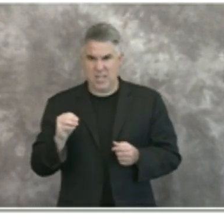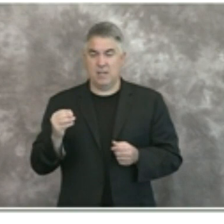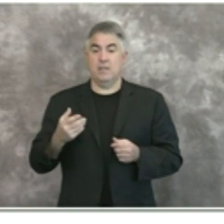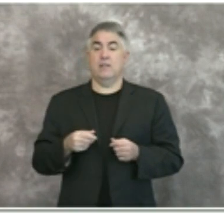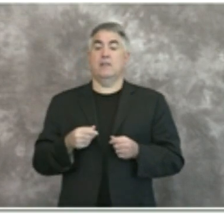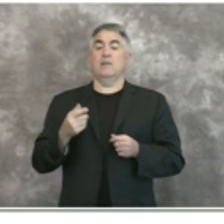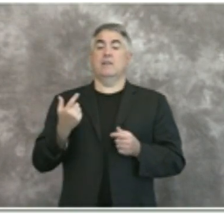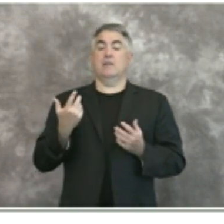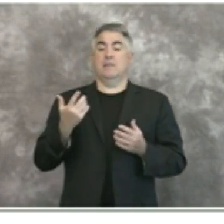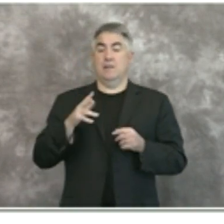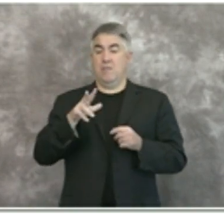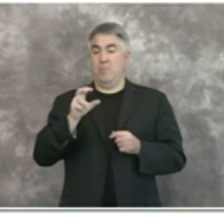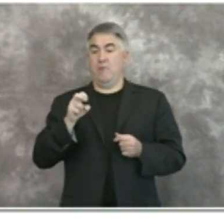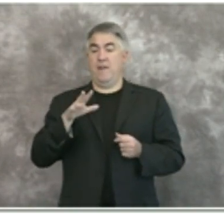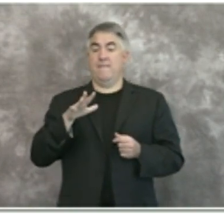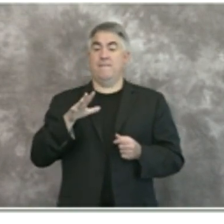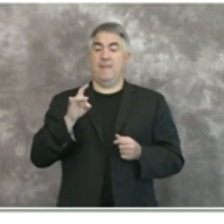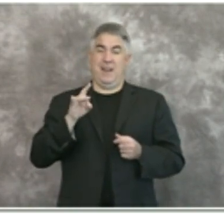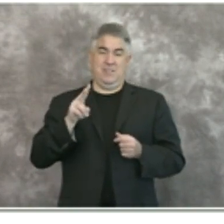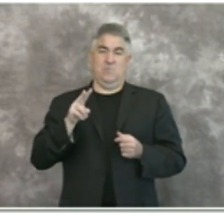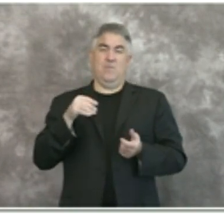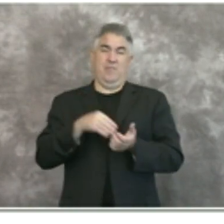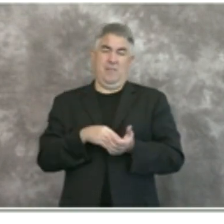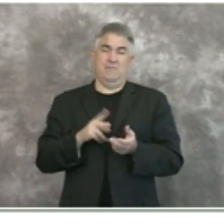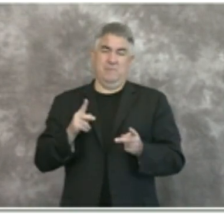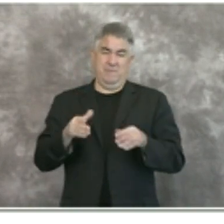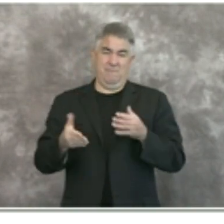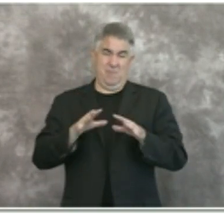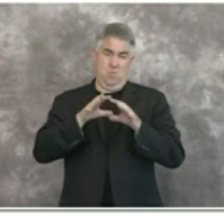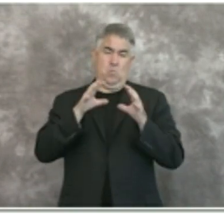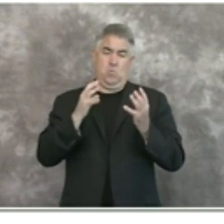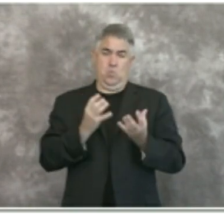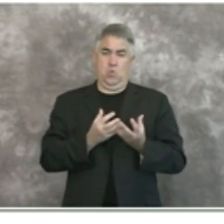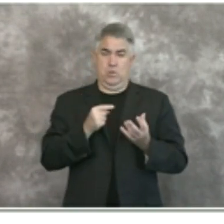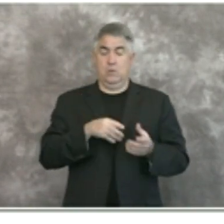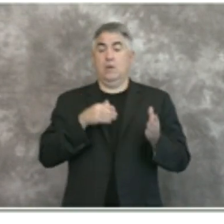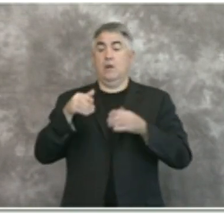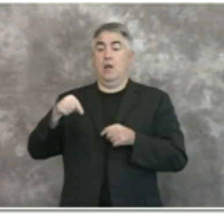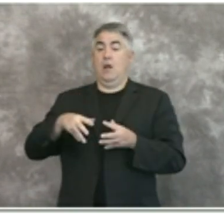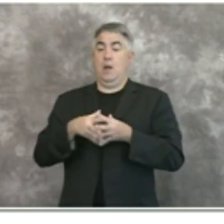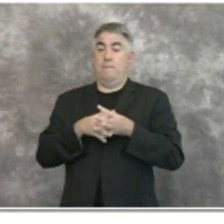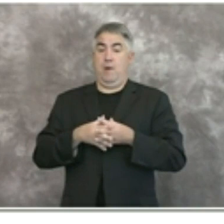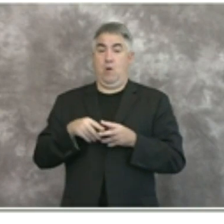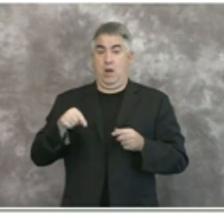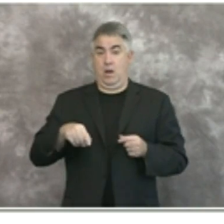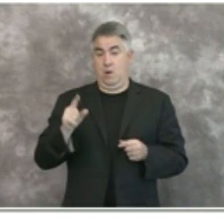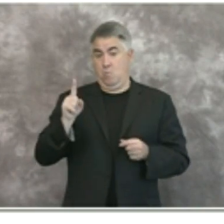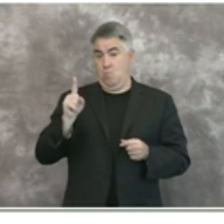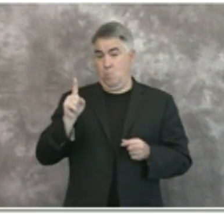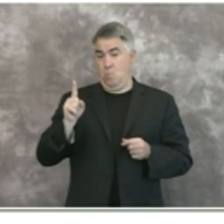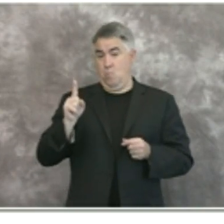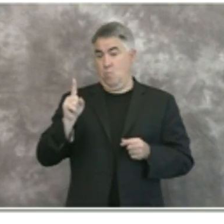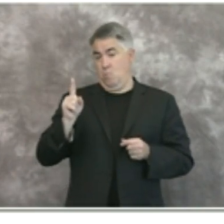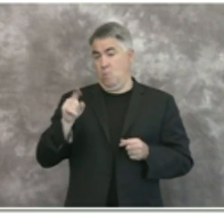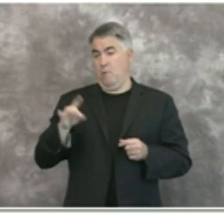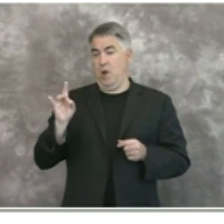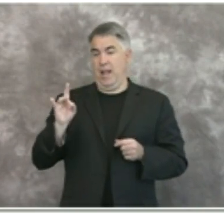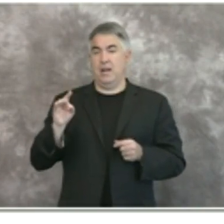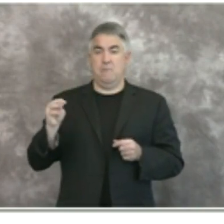382 000 deaths nationwide the united states is reporting over 1